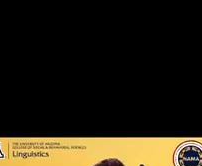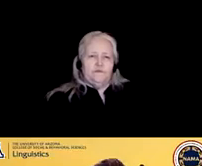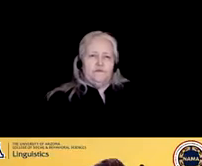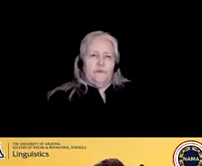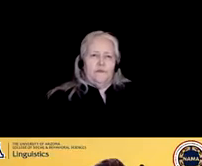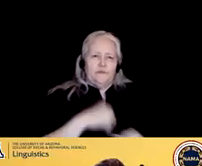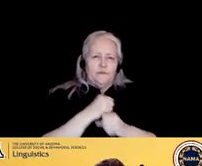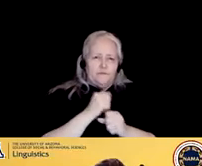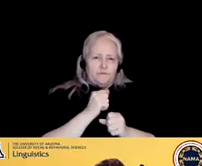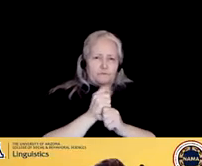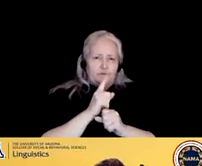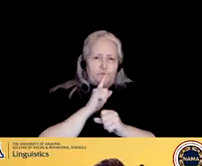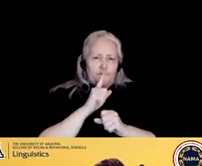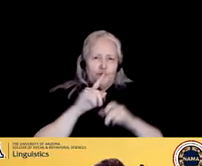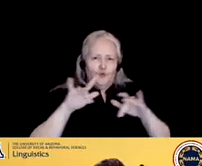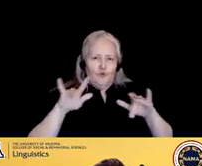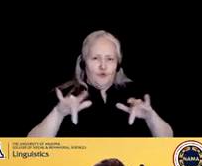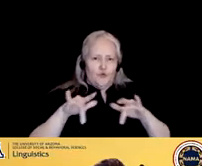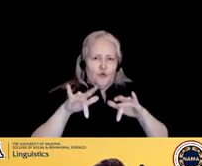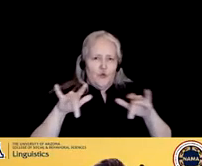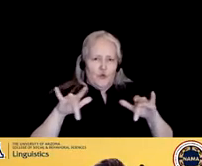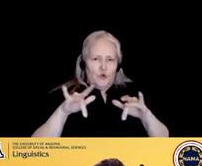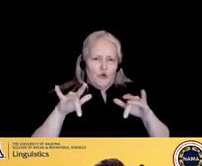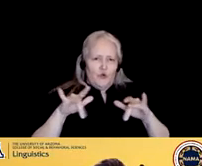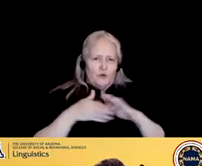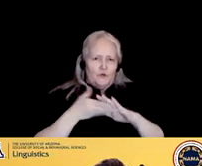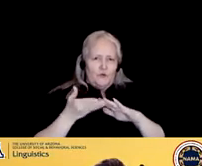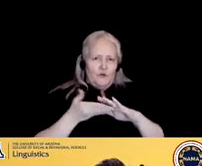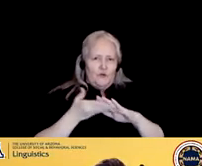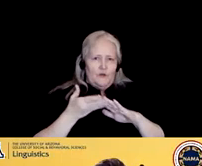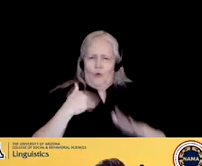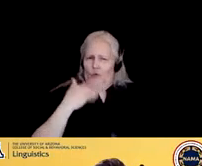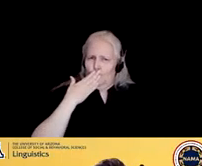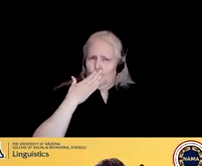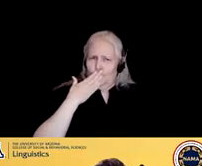We should mute ourselves. Oops, did I do that right?